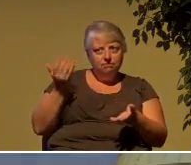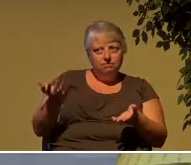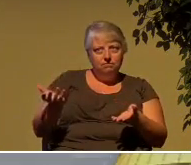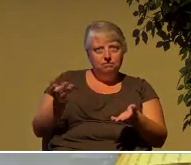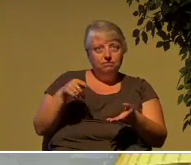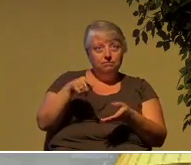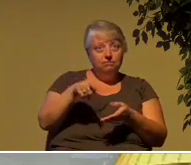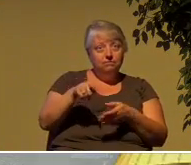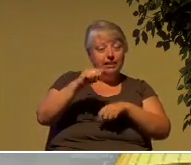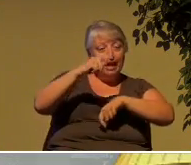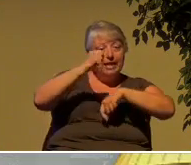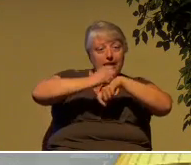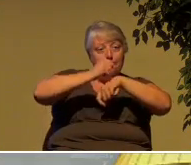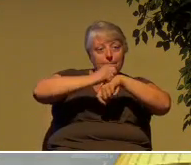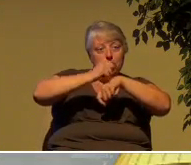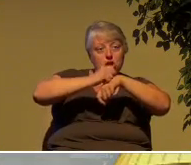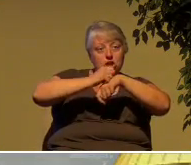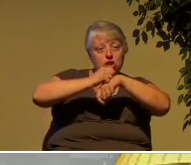the Temple Mount today?